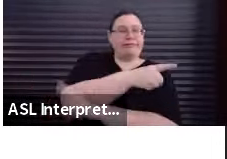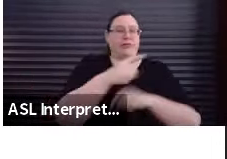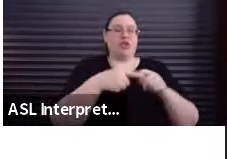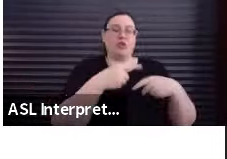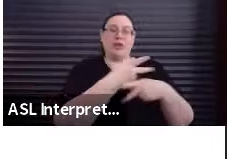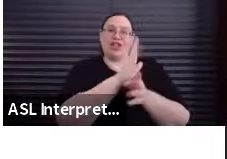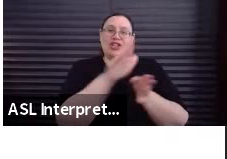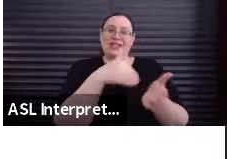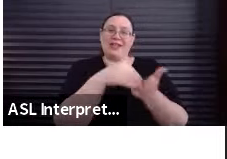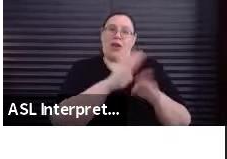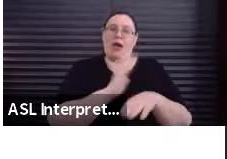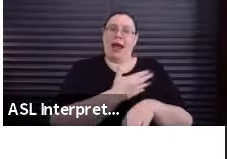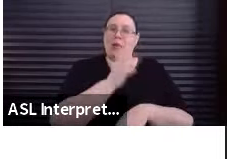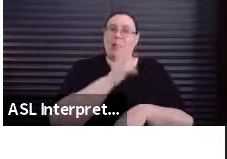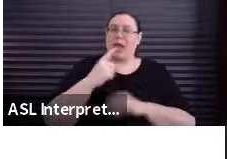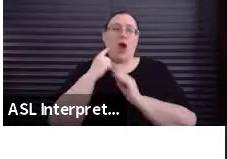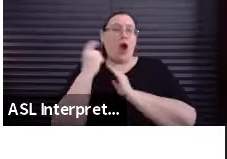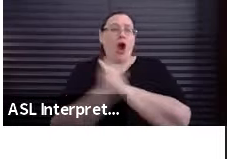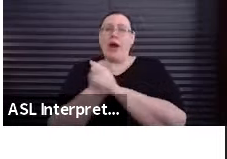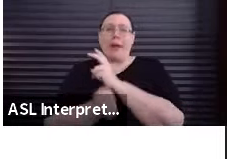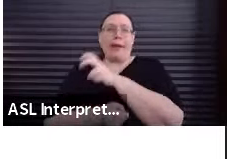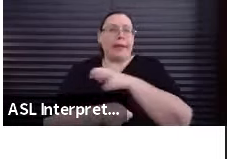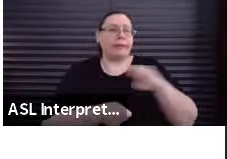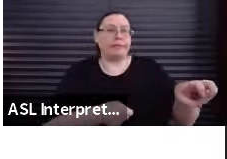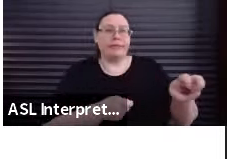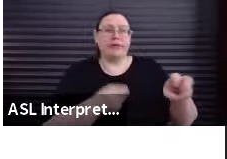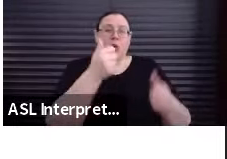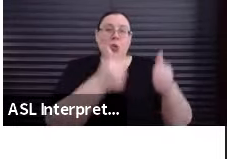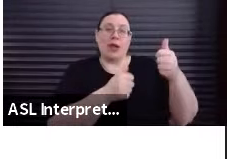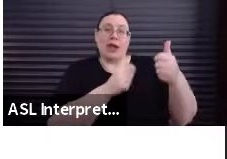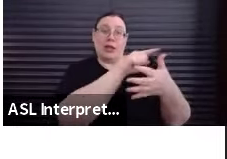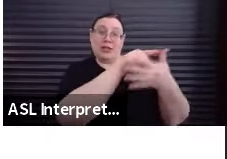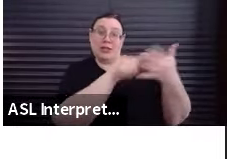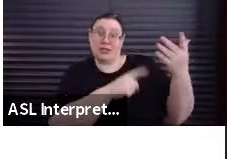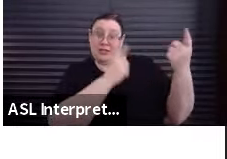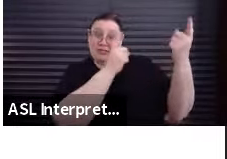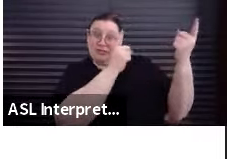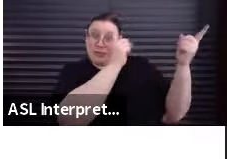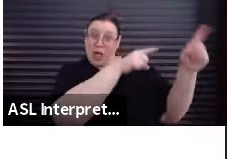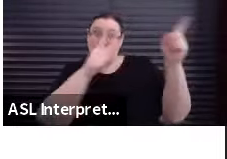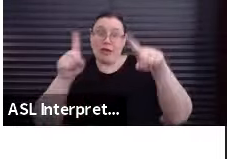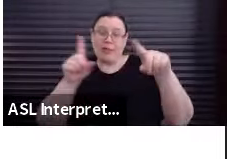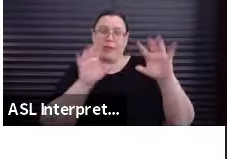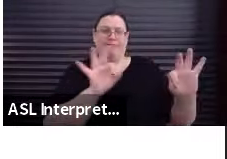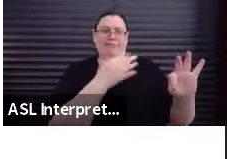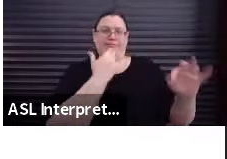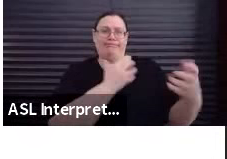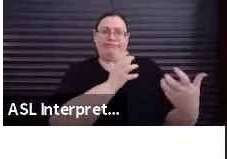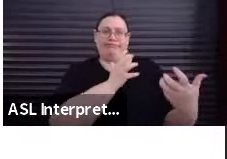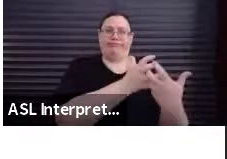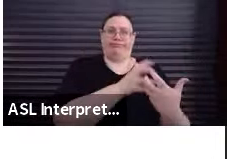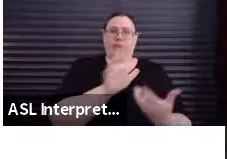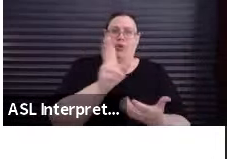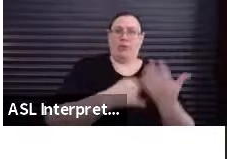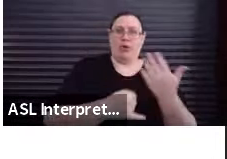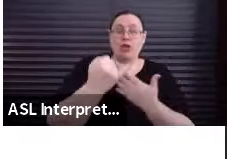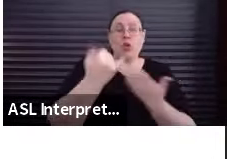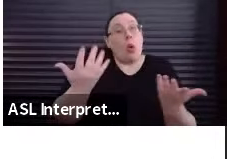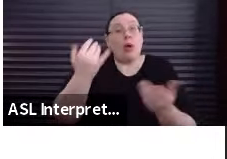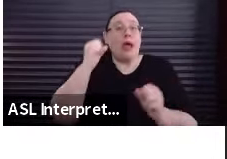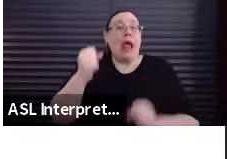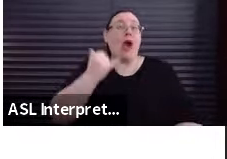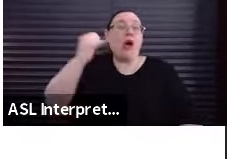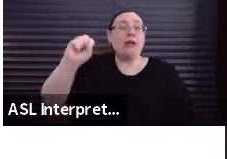website for more information on what agreement is a better fit for your project. And you can always also call sag-aftra for